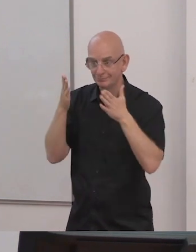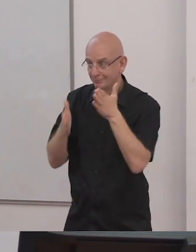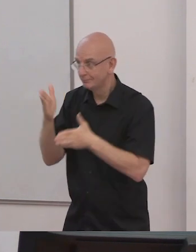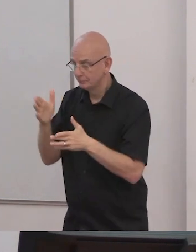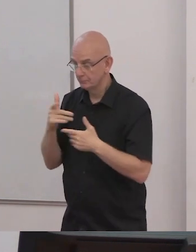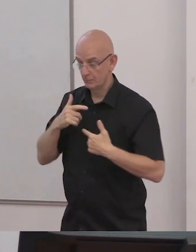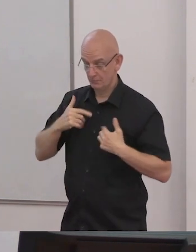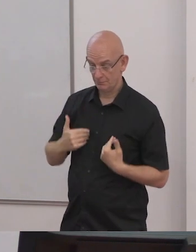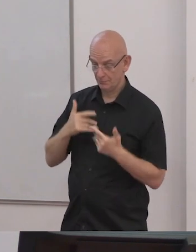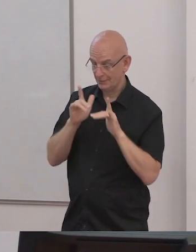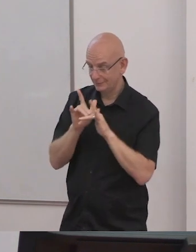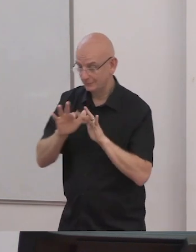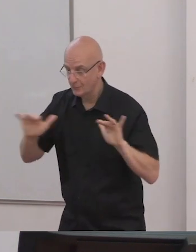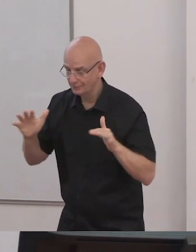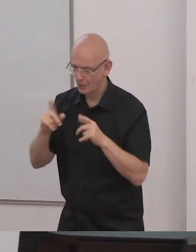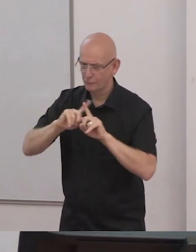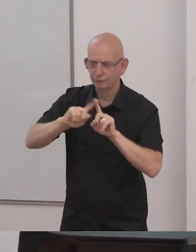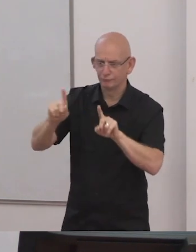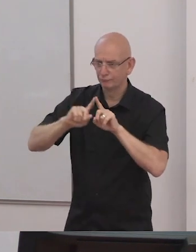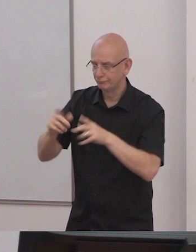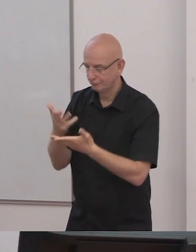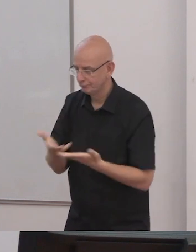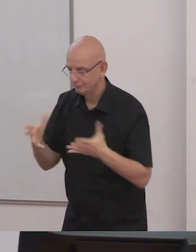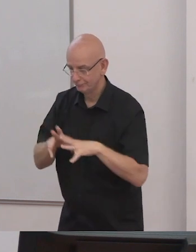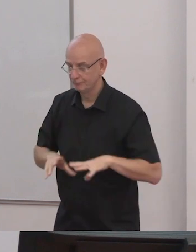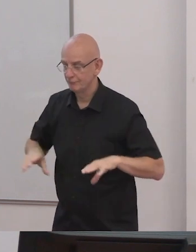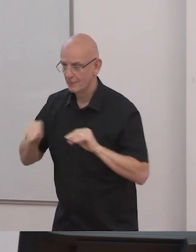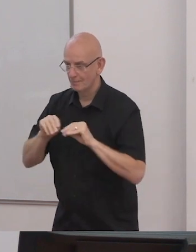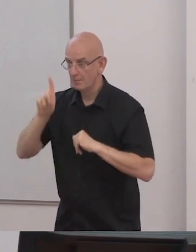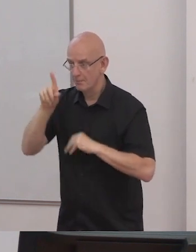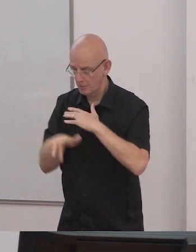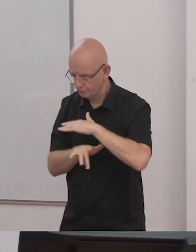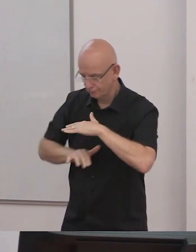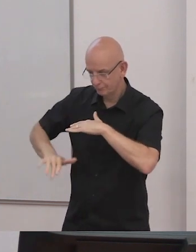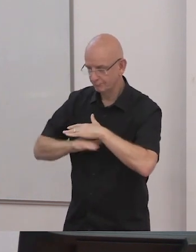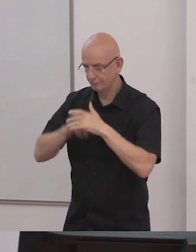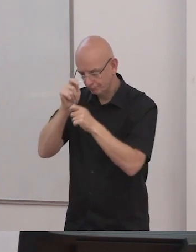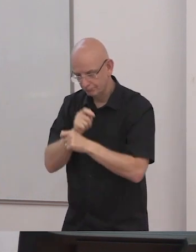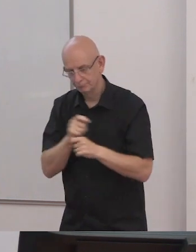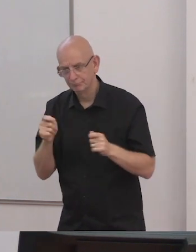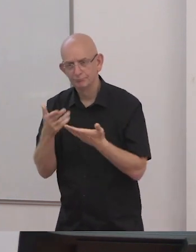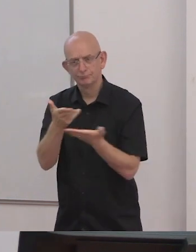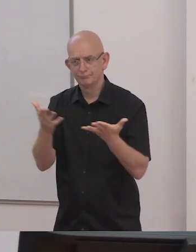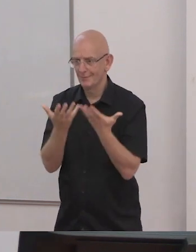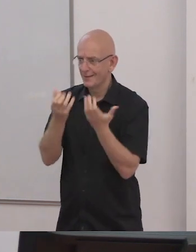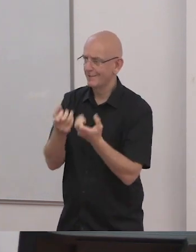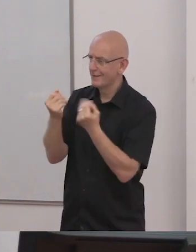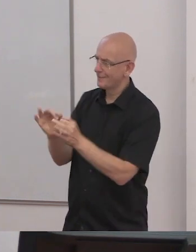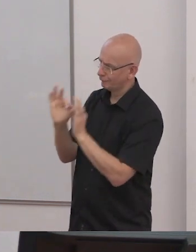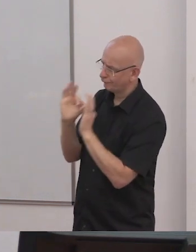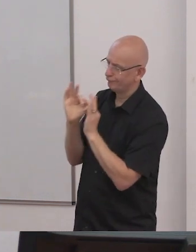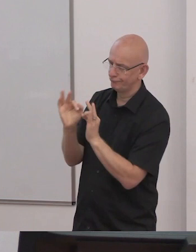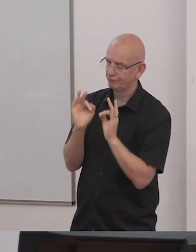all have something to contribute and we belong together so in terms of education